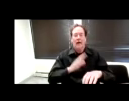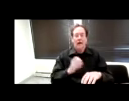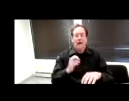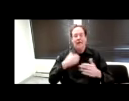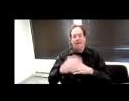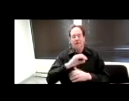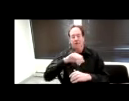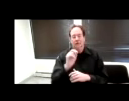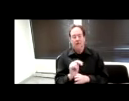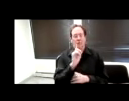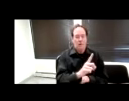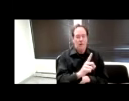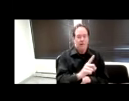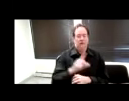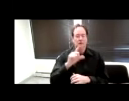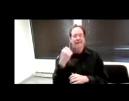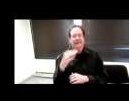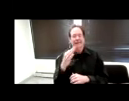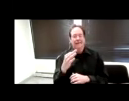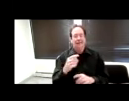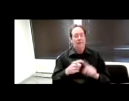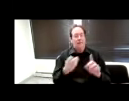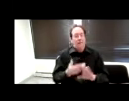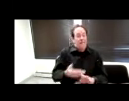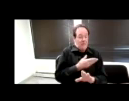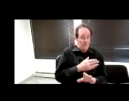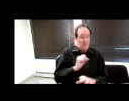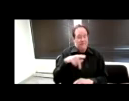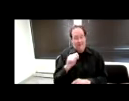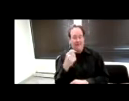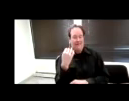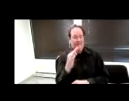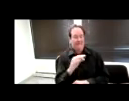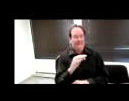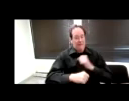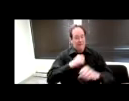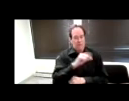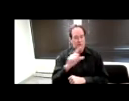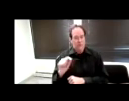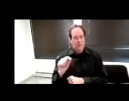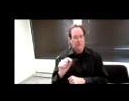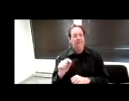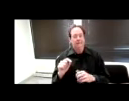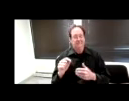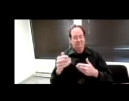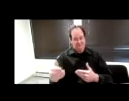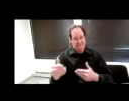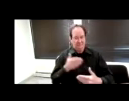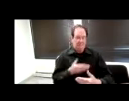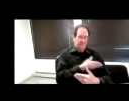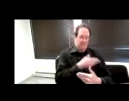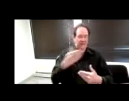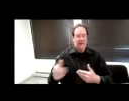1, 2019, but before September 19th of 2020 needs to be captioned or